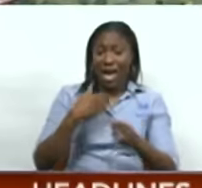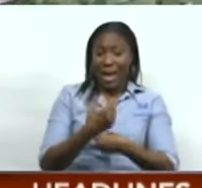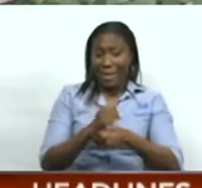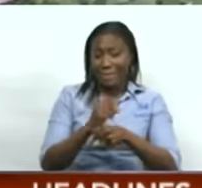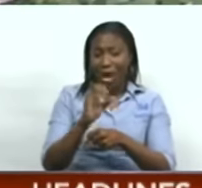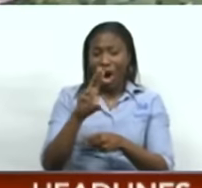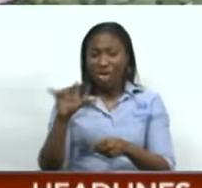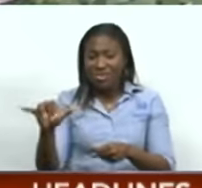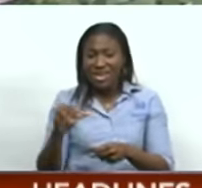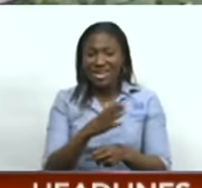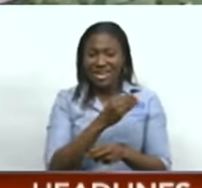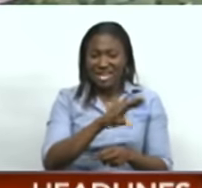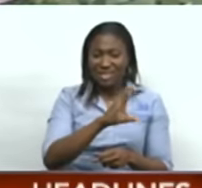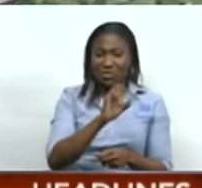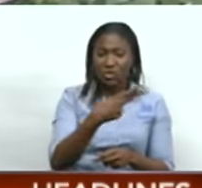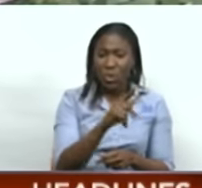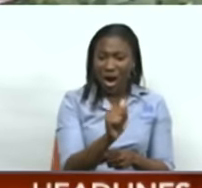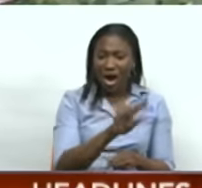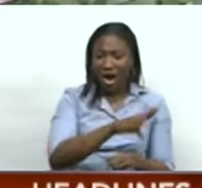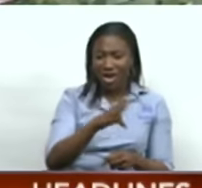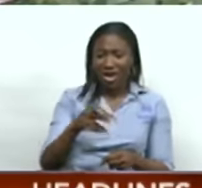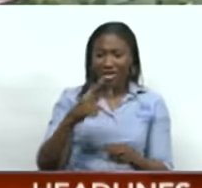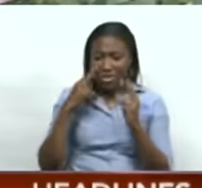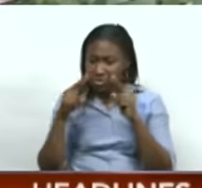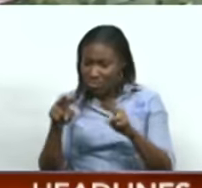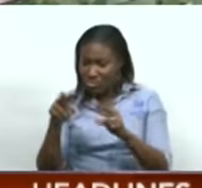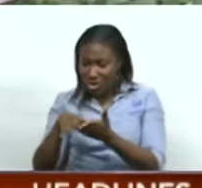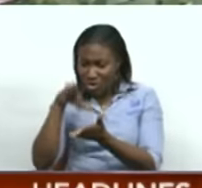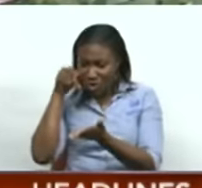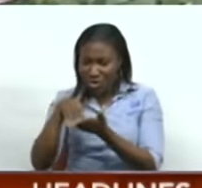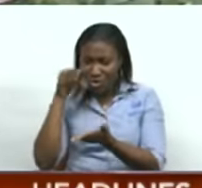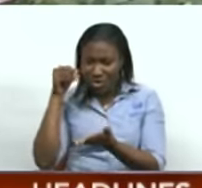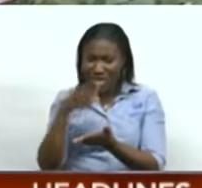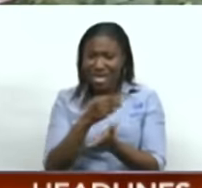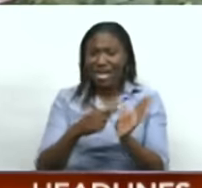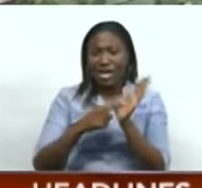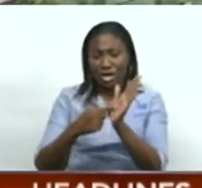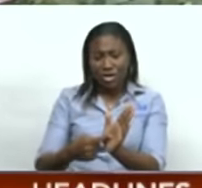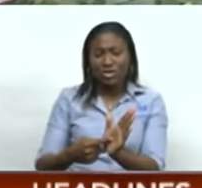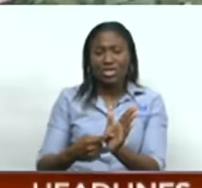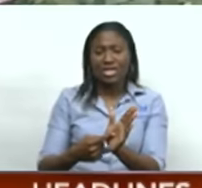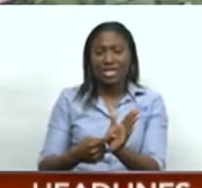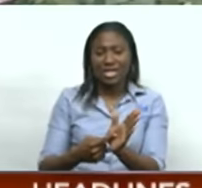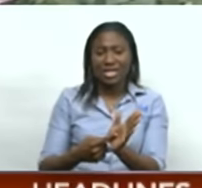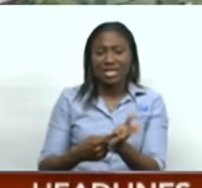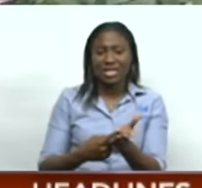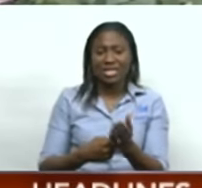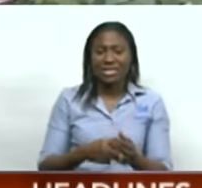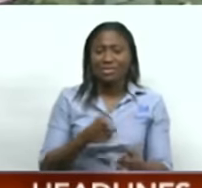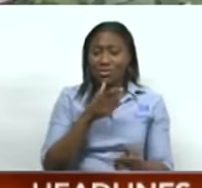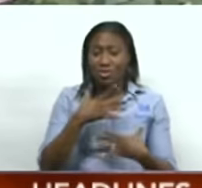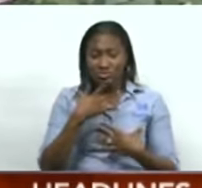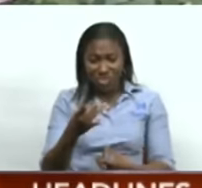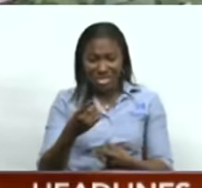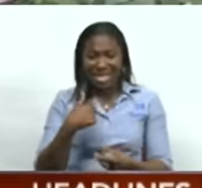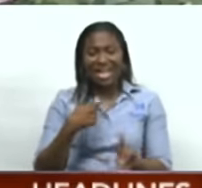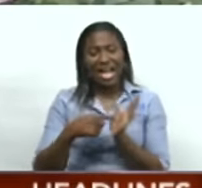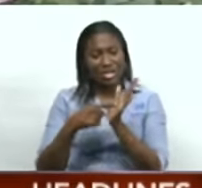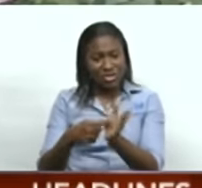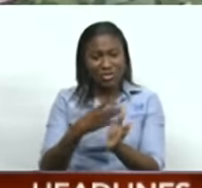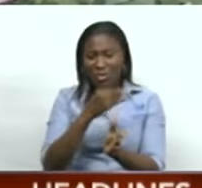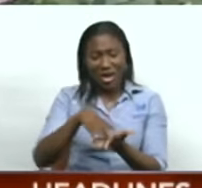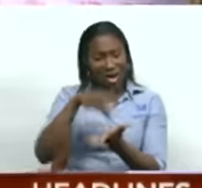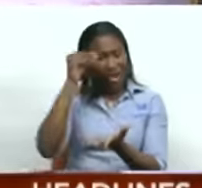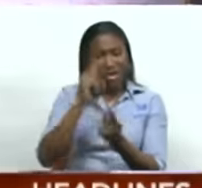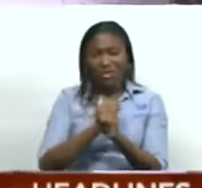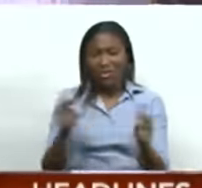chokers and all that, so they're there looking, they learn, and I show them what the ones who are interested, I show them, and they learn.